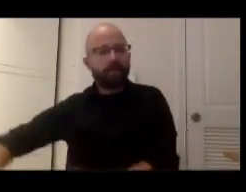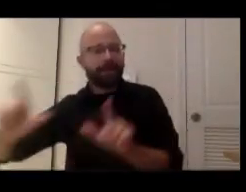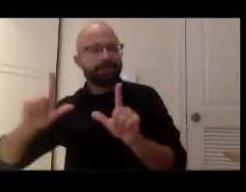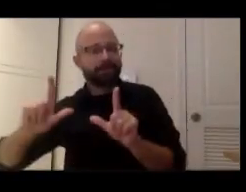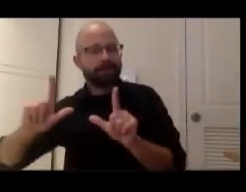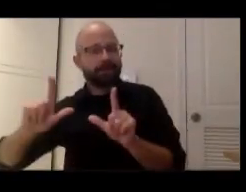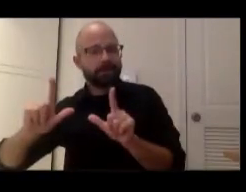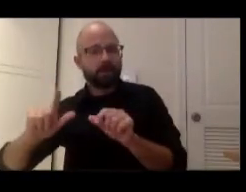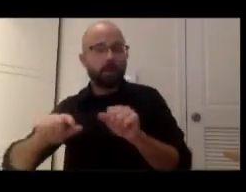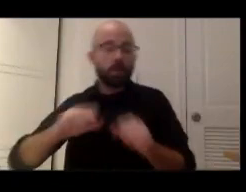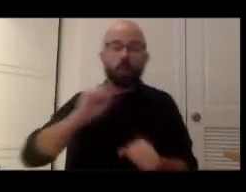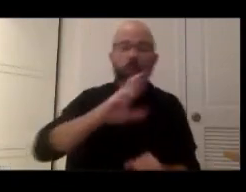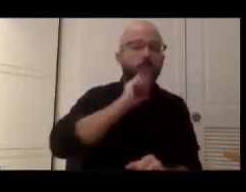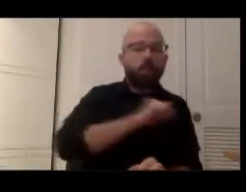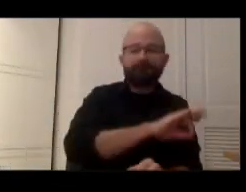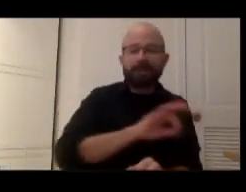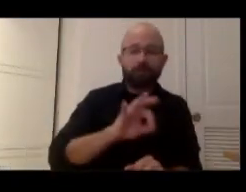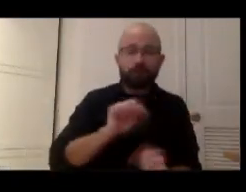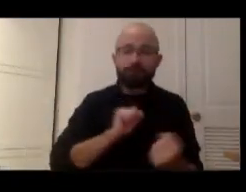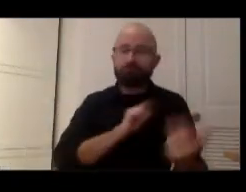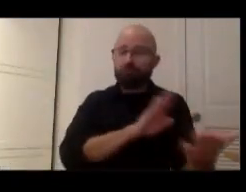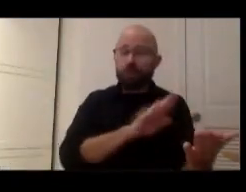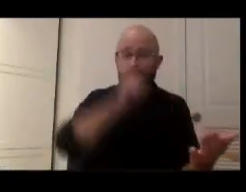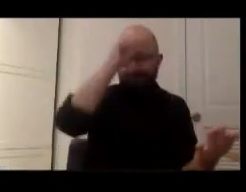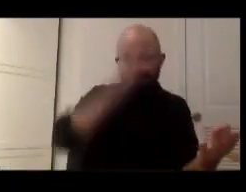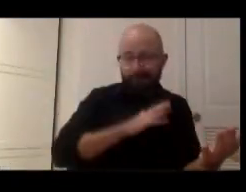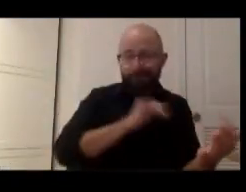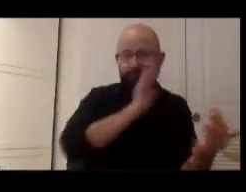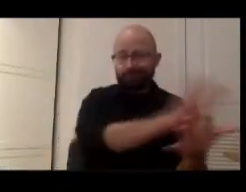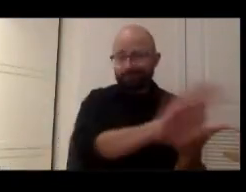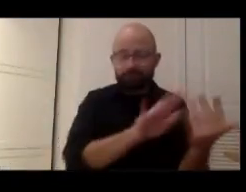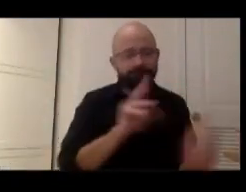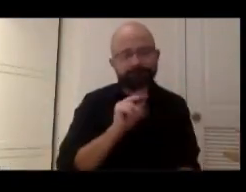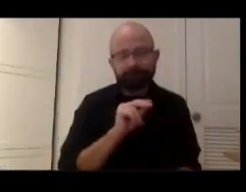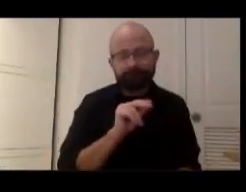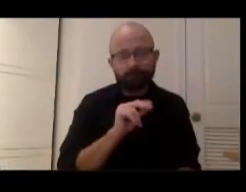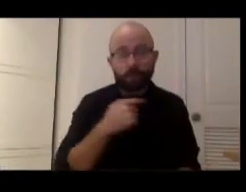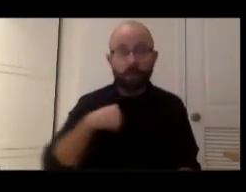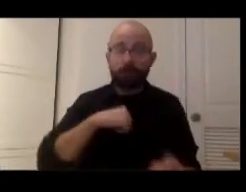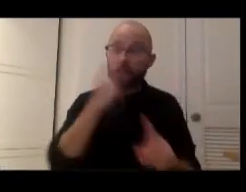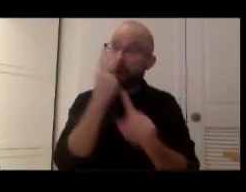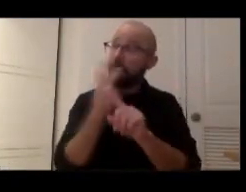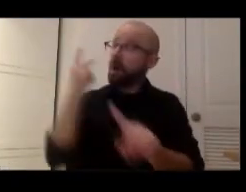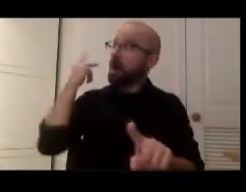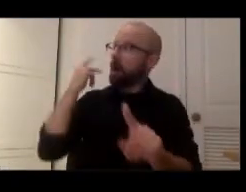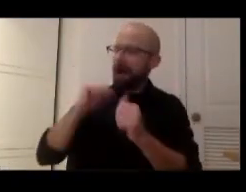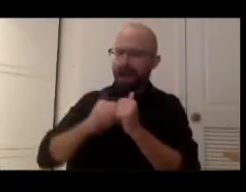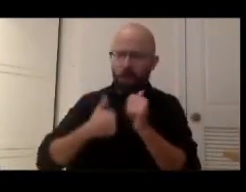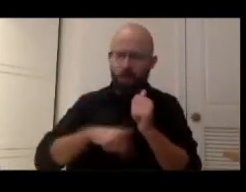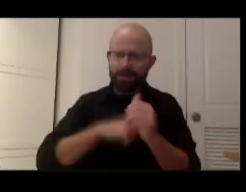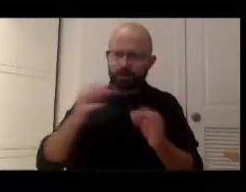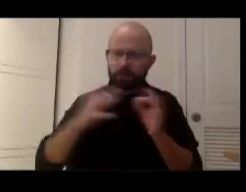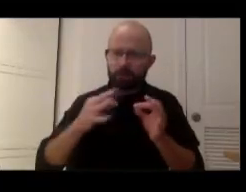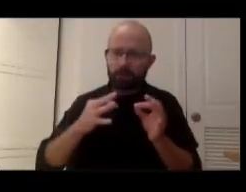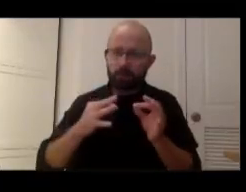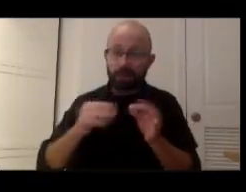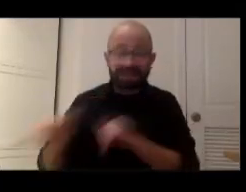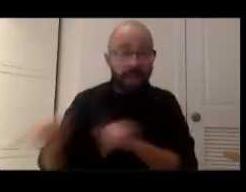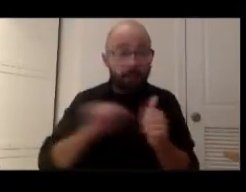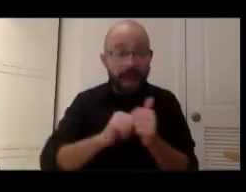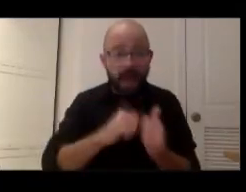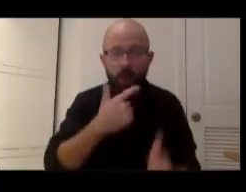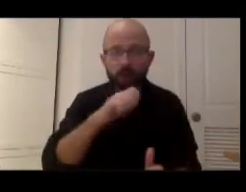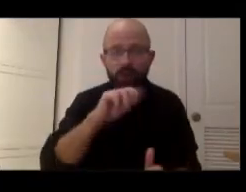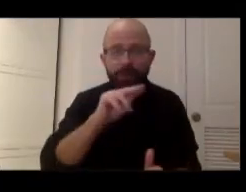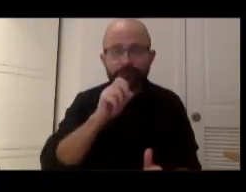and what we have to do is is move backwards and look at even just how we describe we're looking at how gender has been described historically